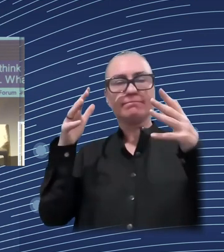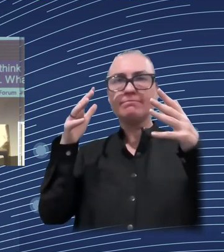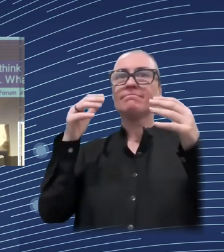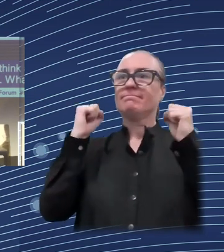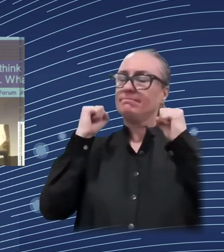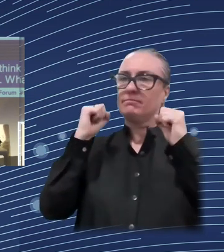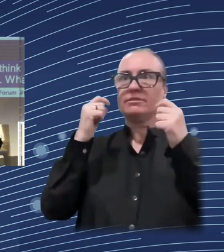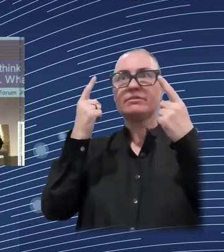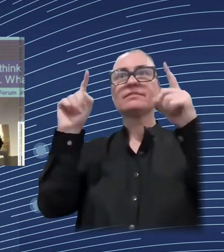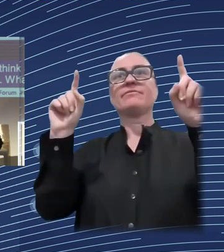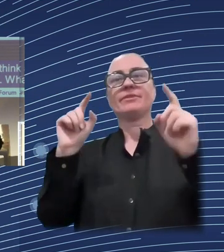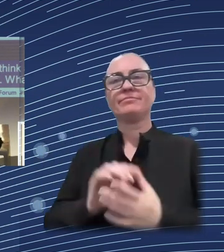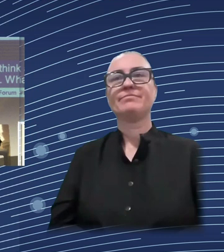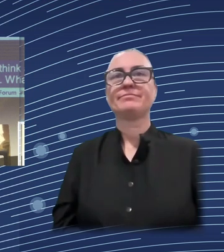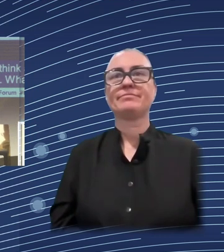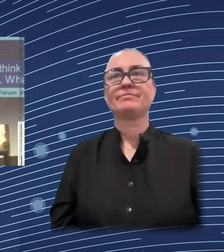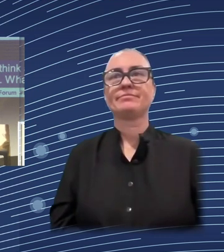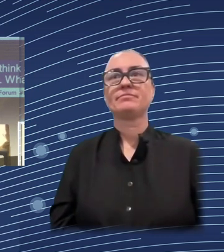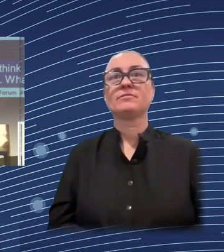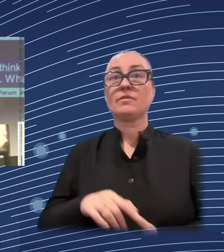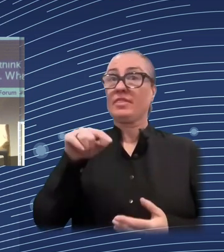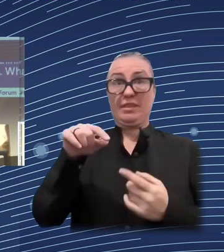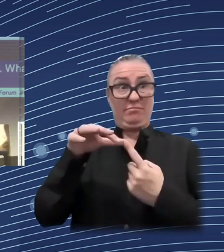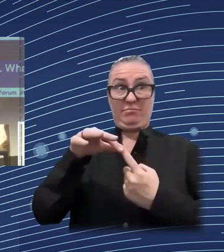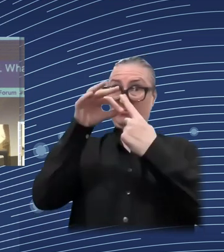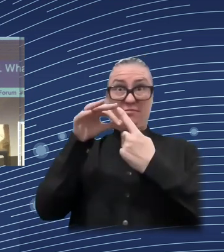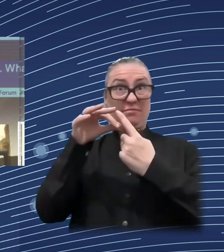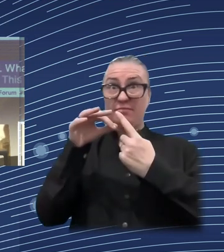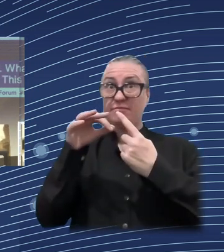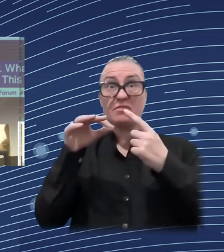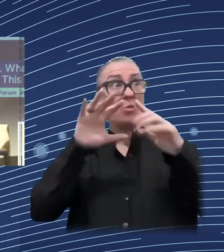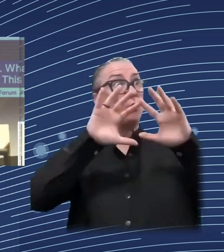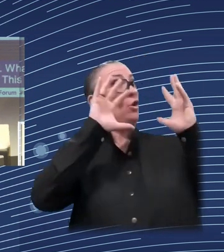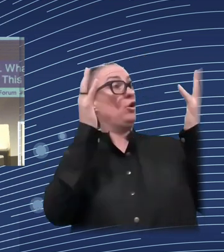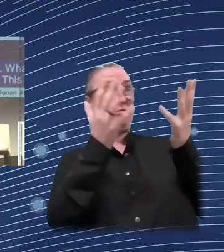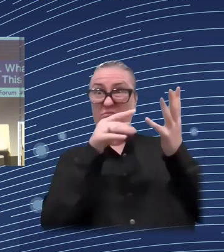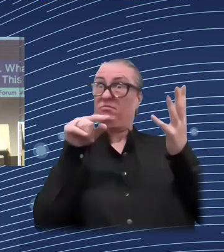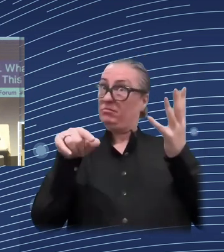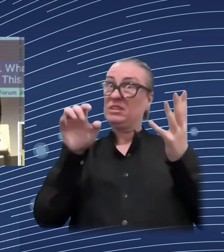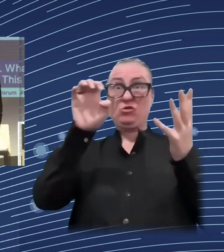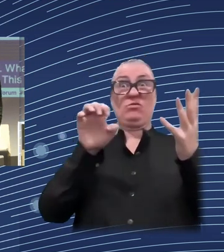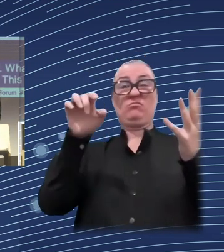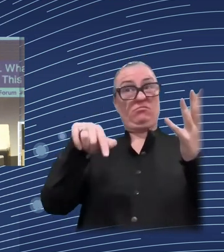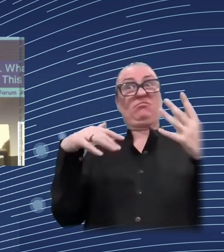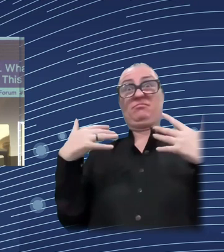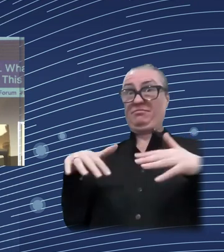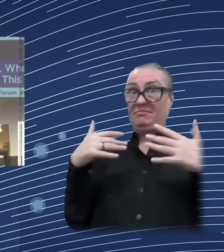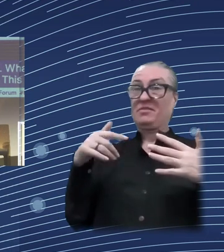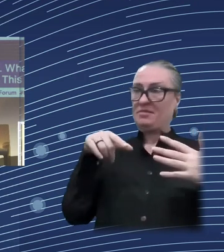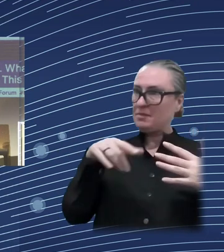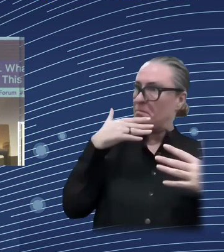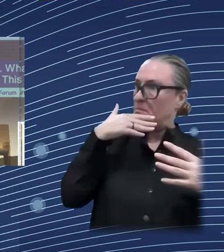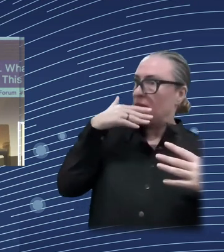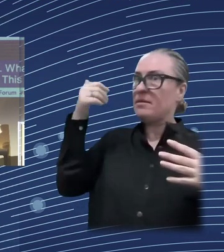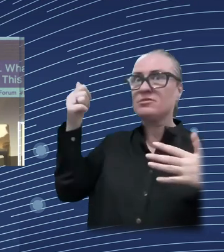consumption data. And this is far from being the case, actually, because the HBAs, the Household Budget Survey, usually is provided